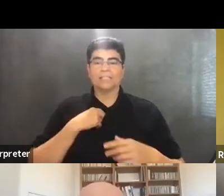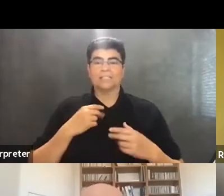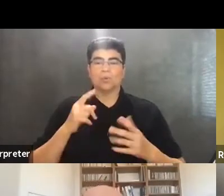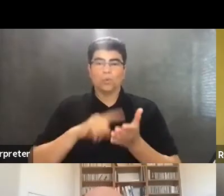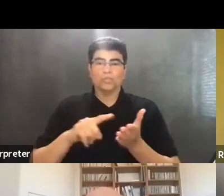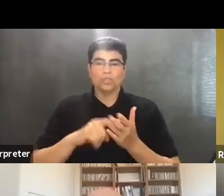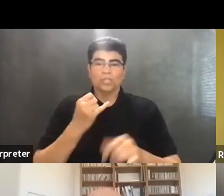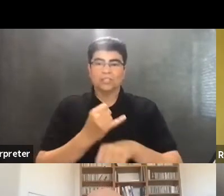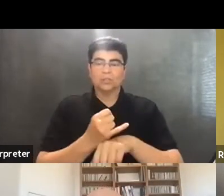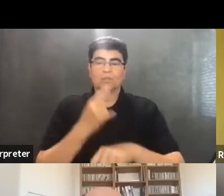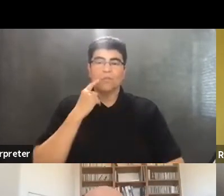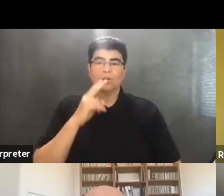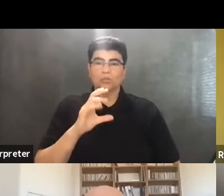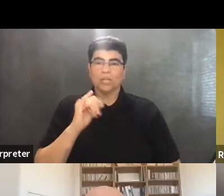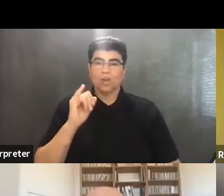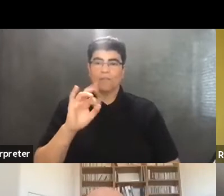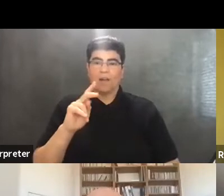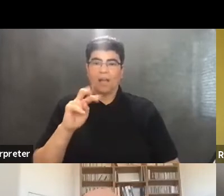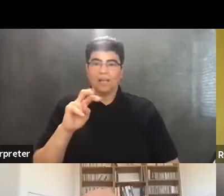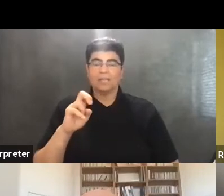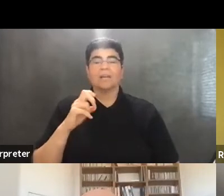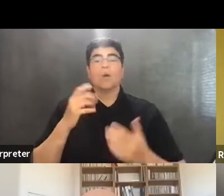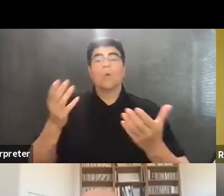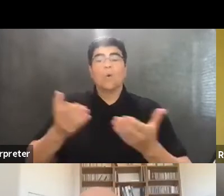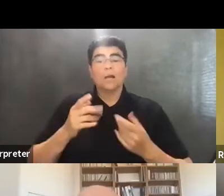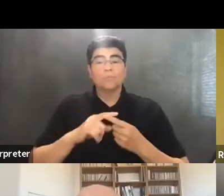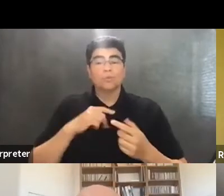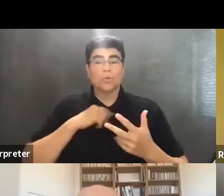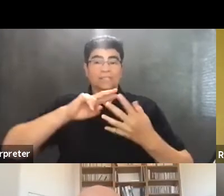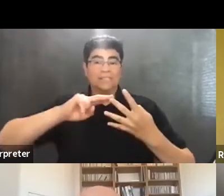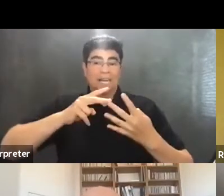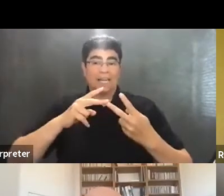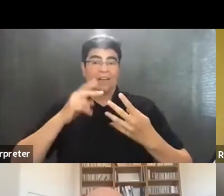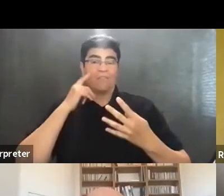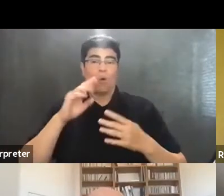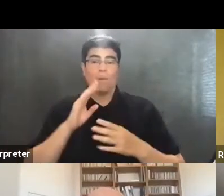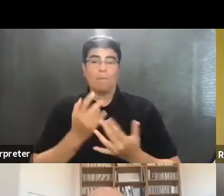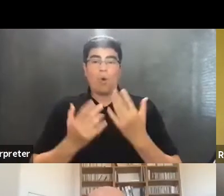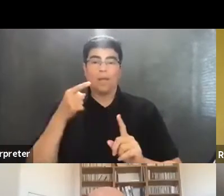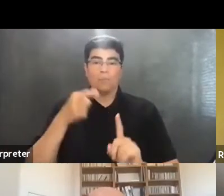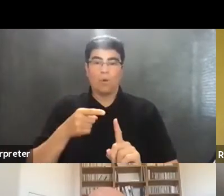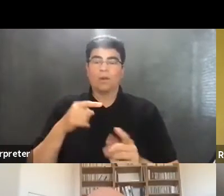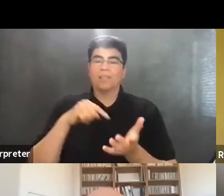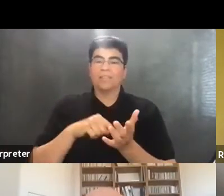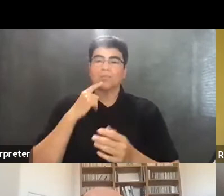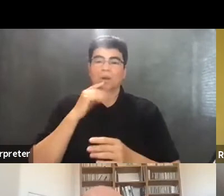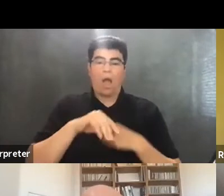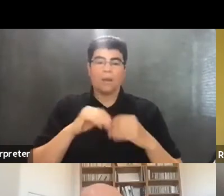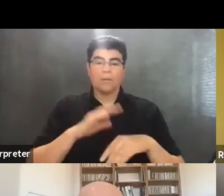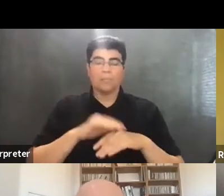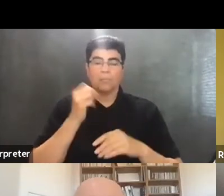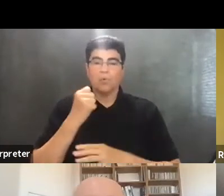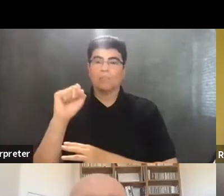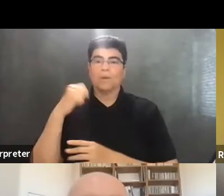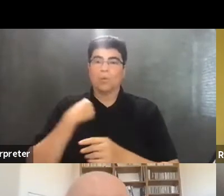It's a pleasure to welcome you all to the second in our series on boiling point, this one on movement we